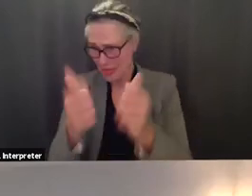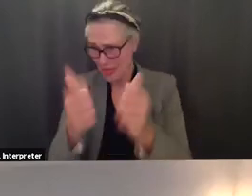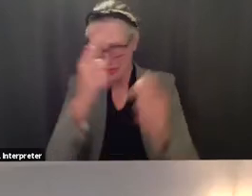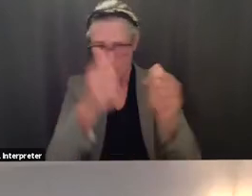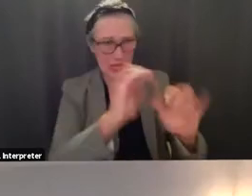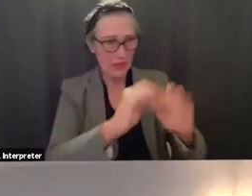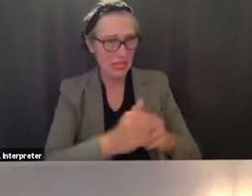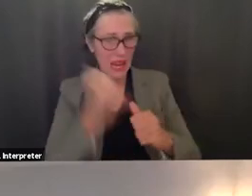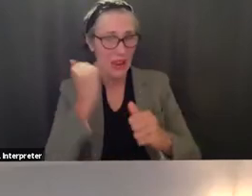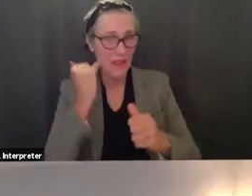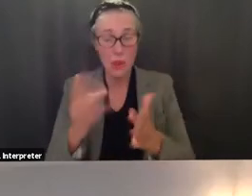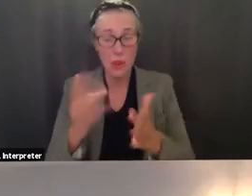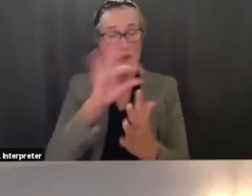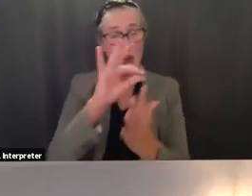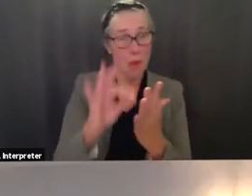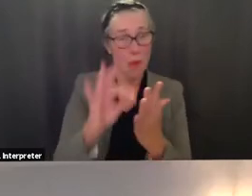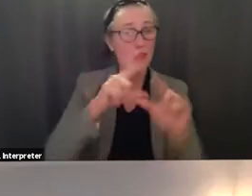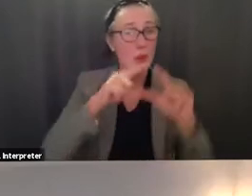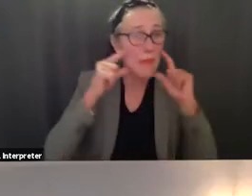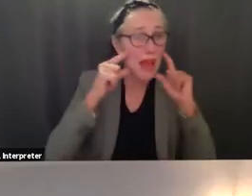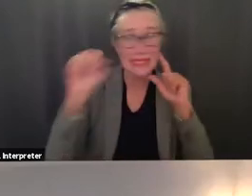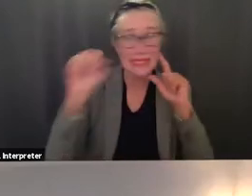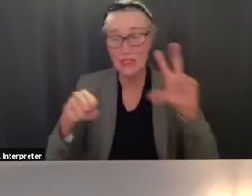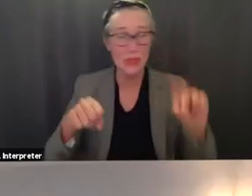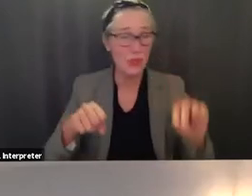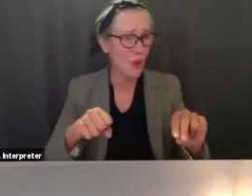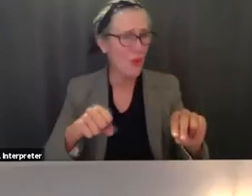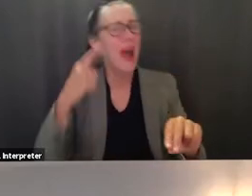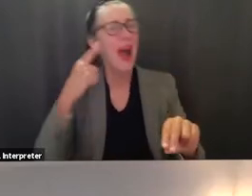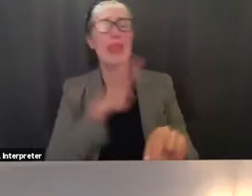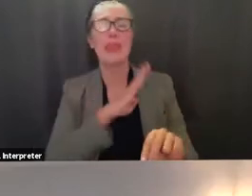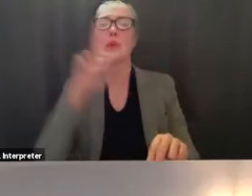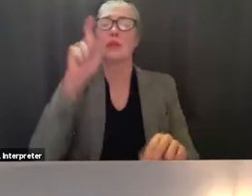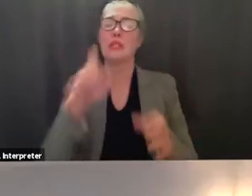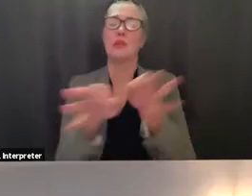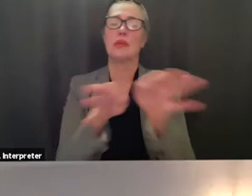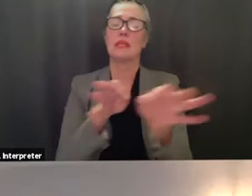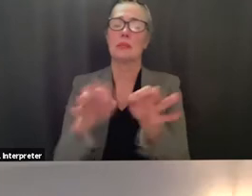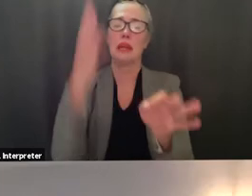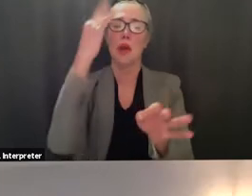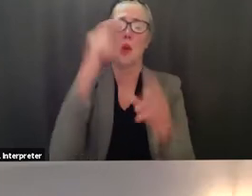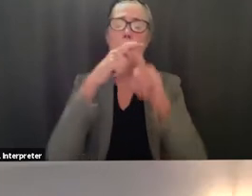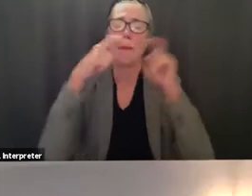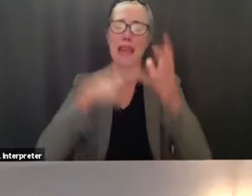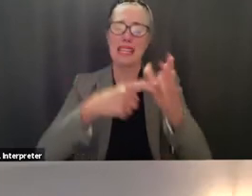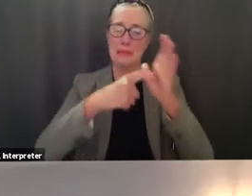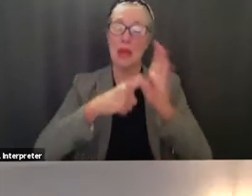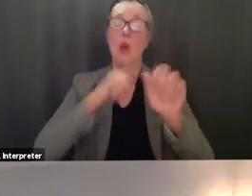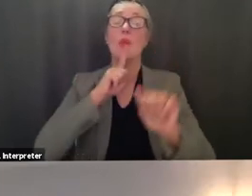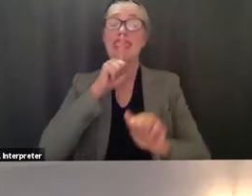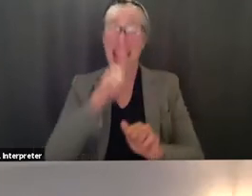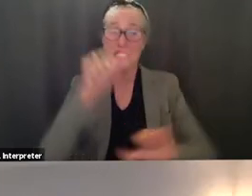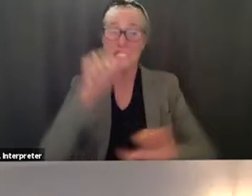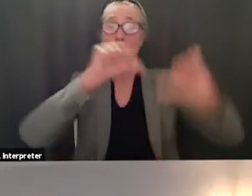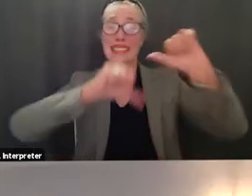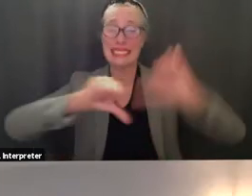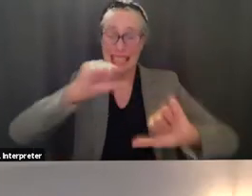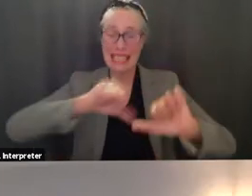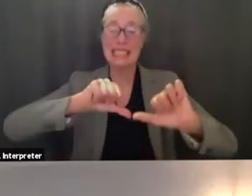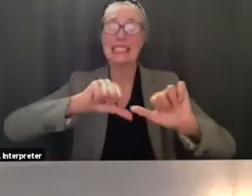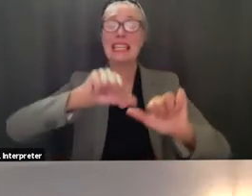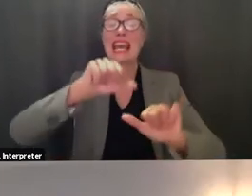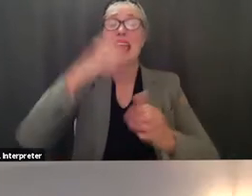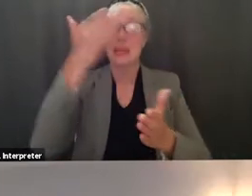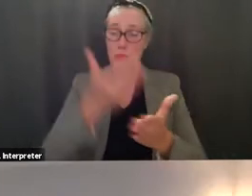optional masks i think the board needs to justify a mask mandate with actual data and science and studies proving